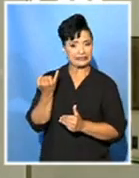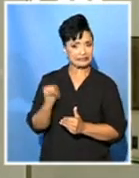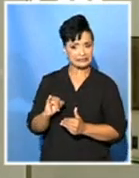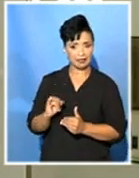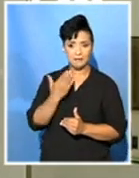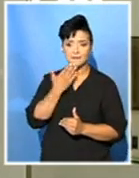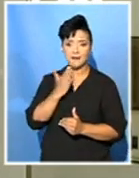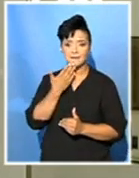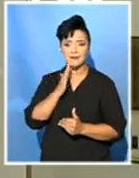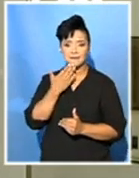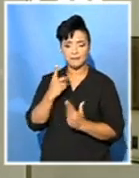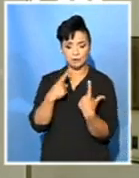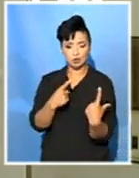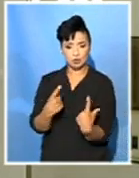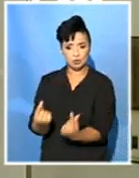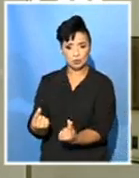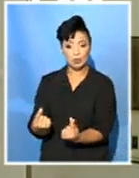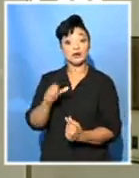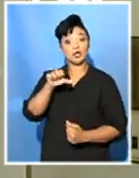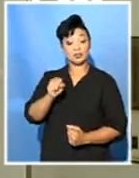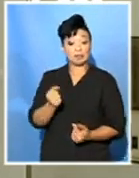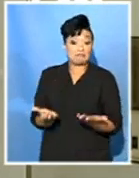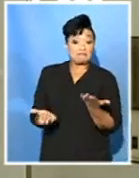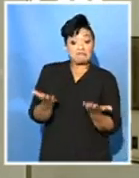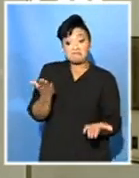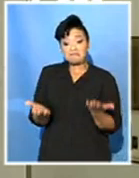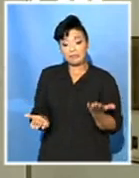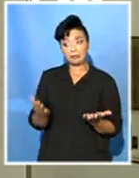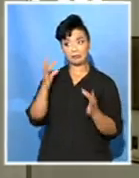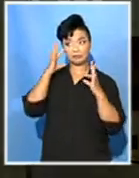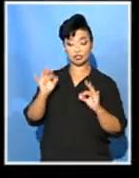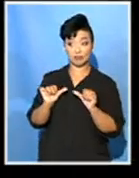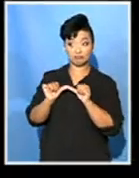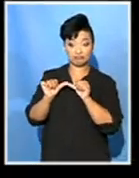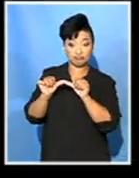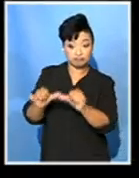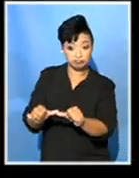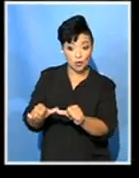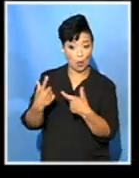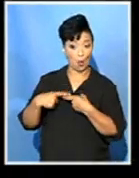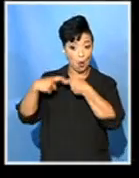hasn't been dealt with as far as I understand it. So Scopa may or may not decide that they're going to pursue the matter.